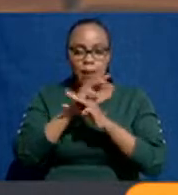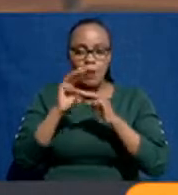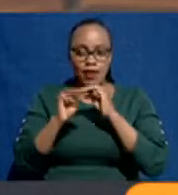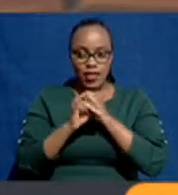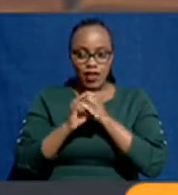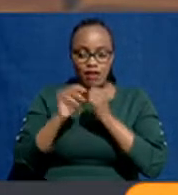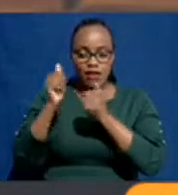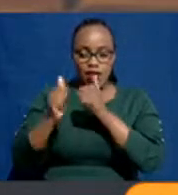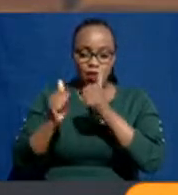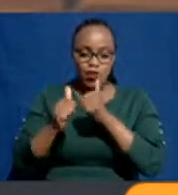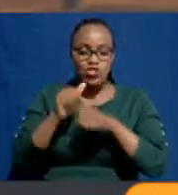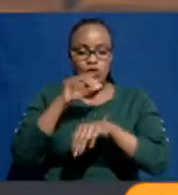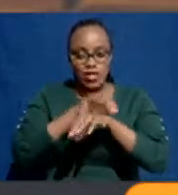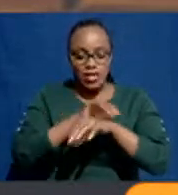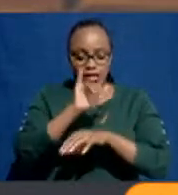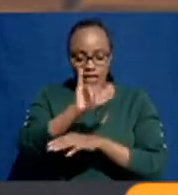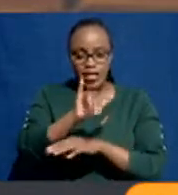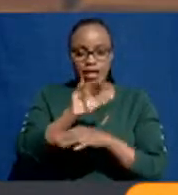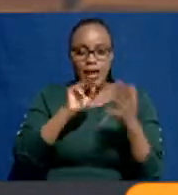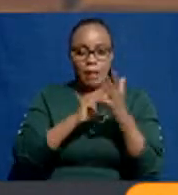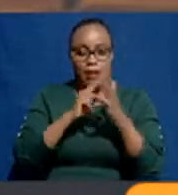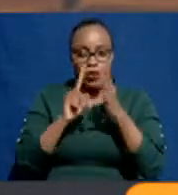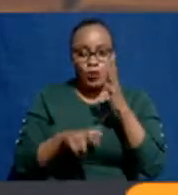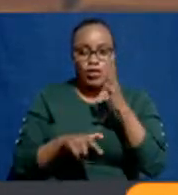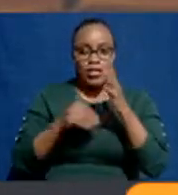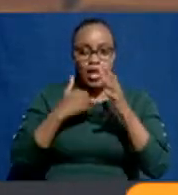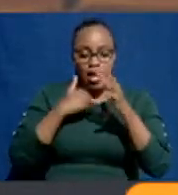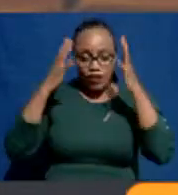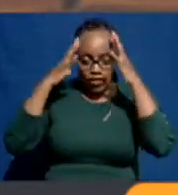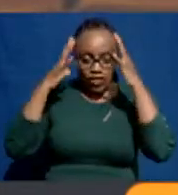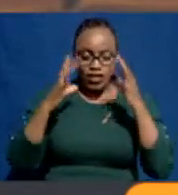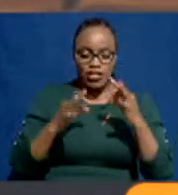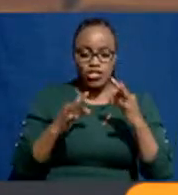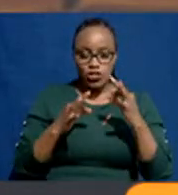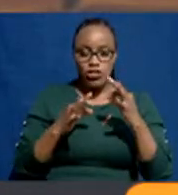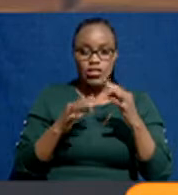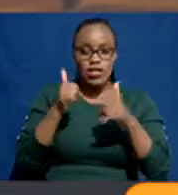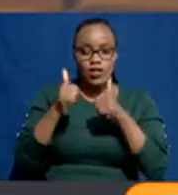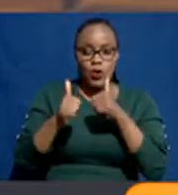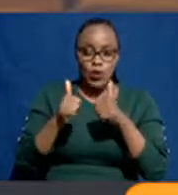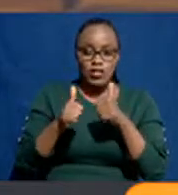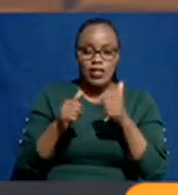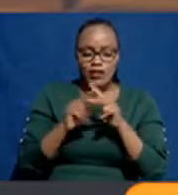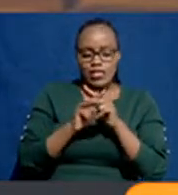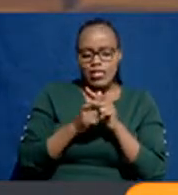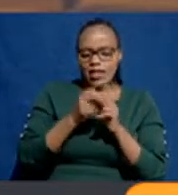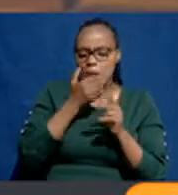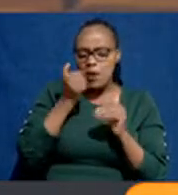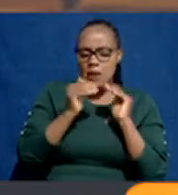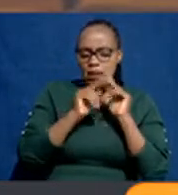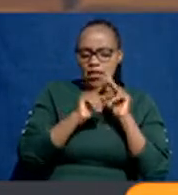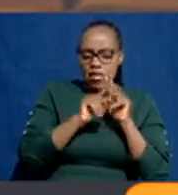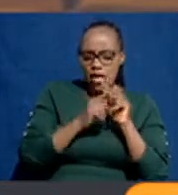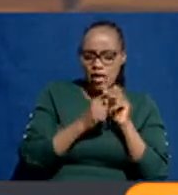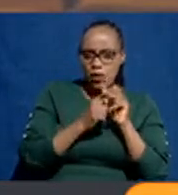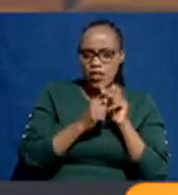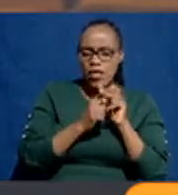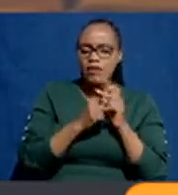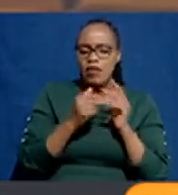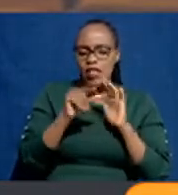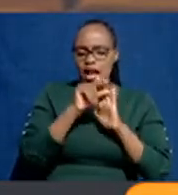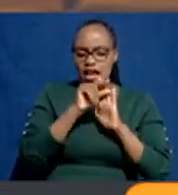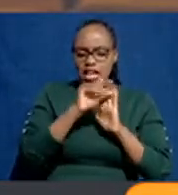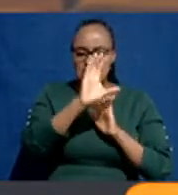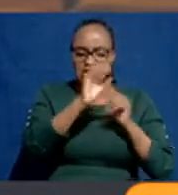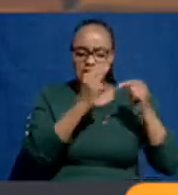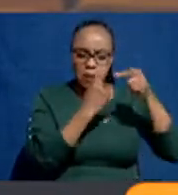is what you get. So you find there are those making those decisions that are, let me start at, with a mean grade of a C plus,